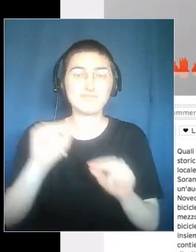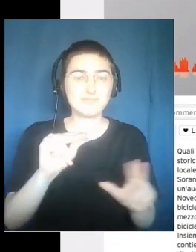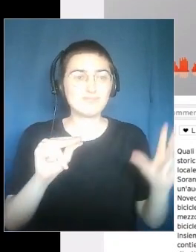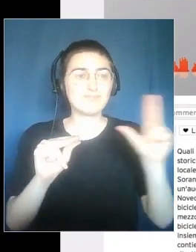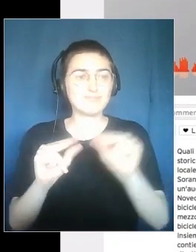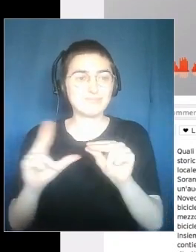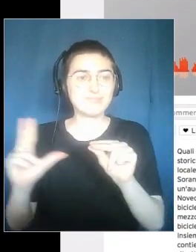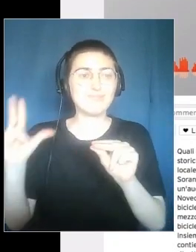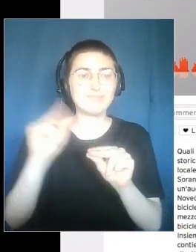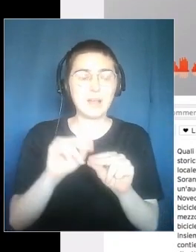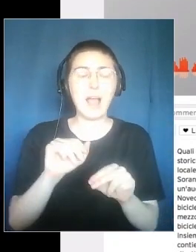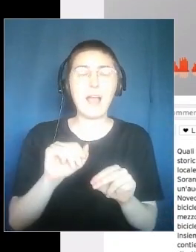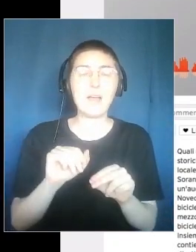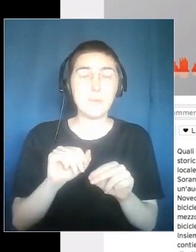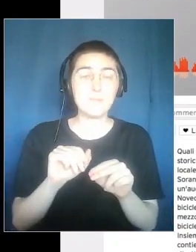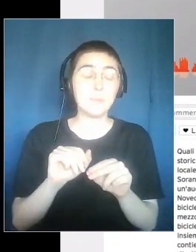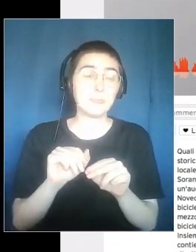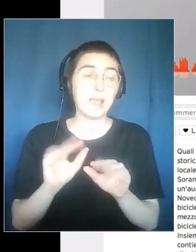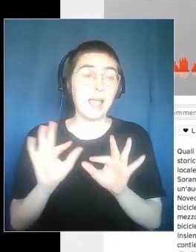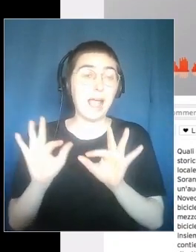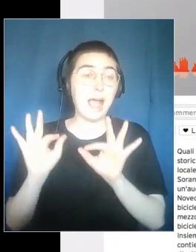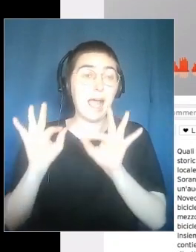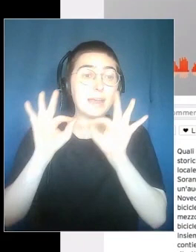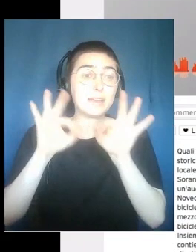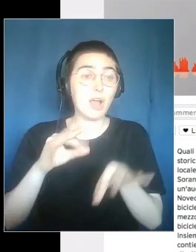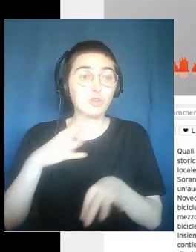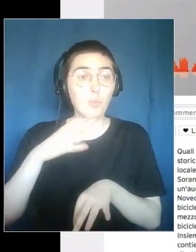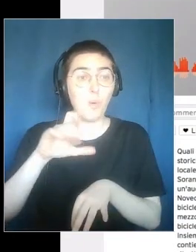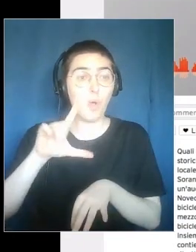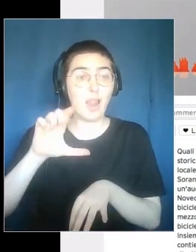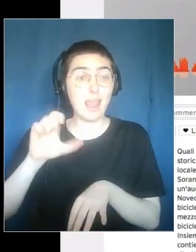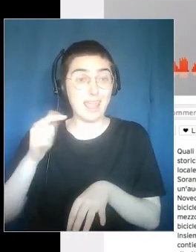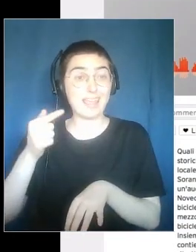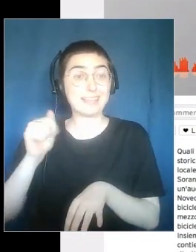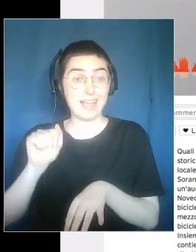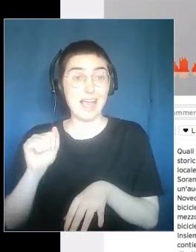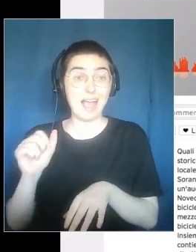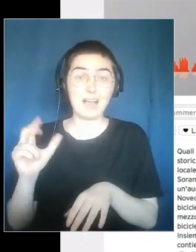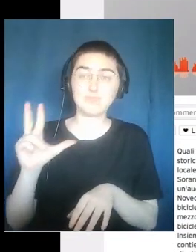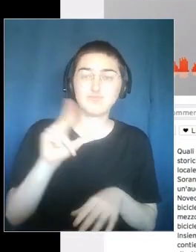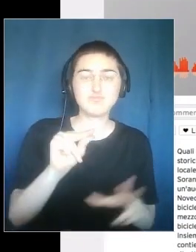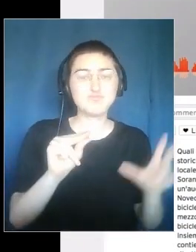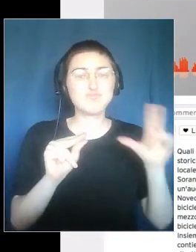Arrivato con l'età, raffirò, forza di te. Arrivato'età, raffirò,